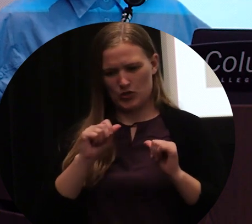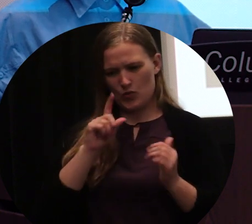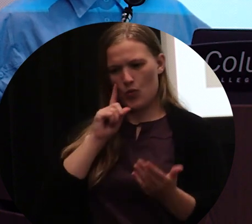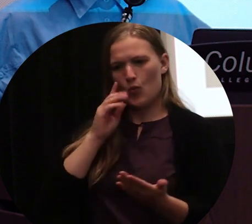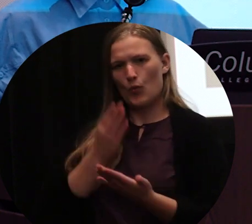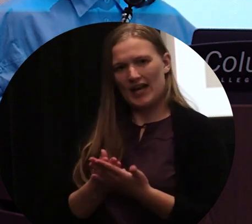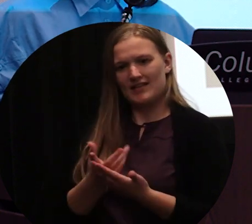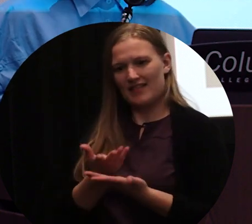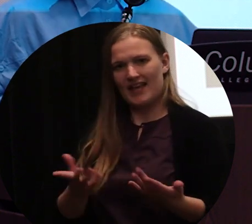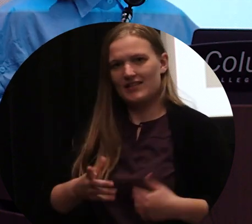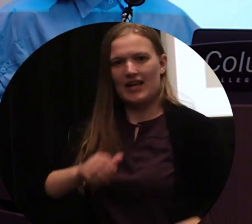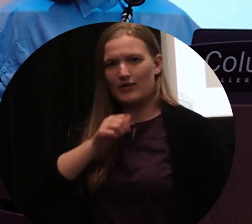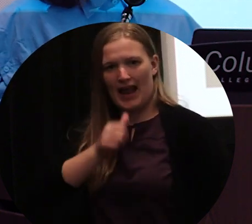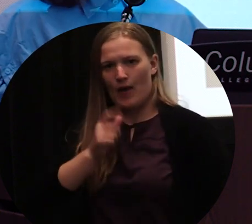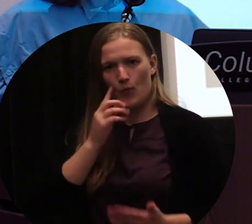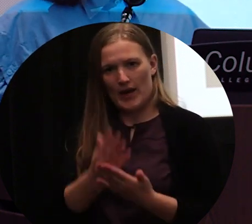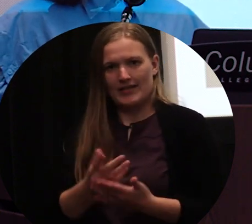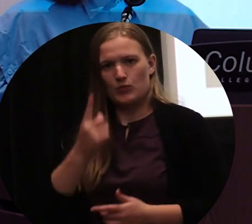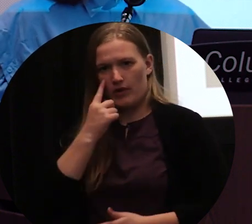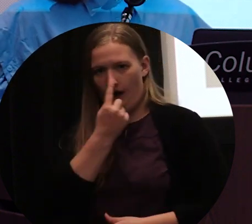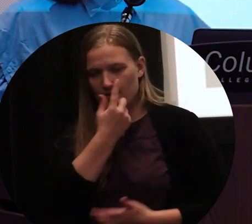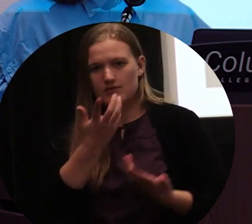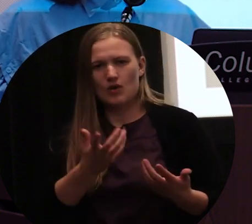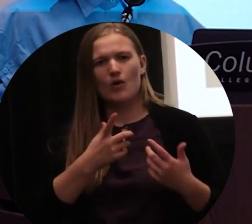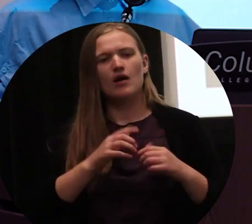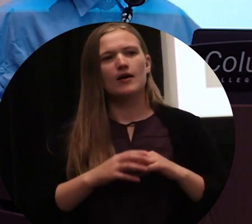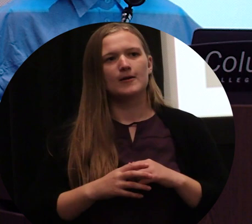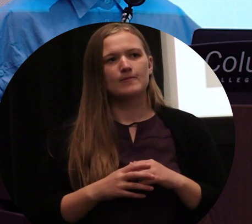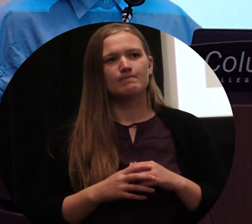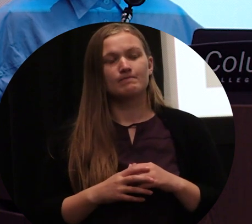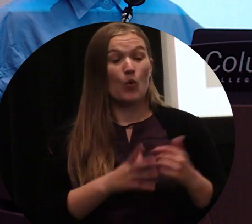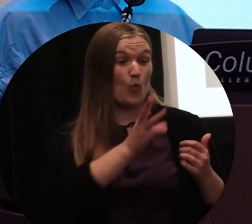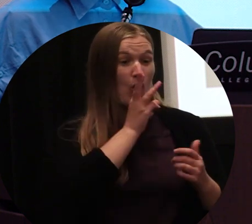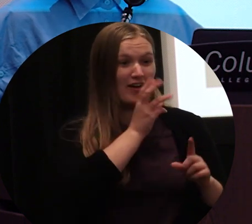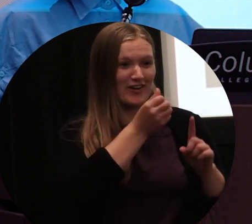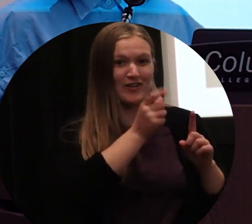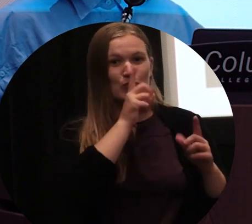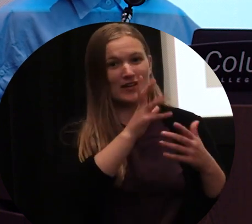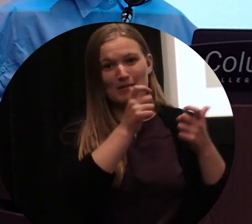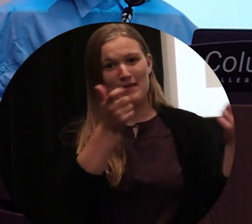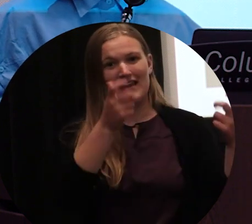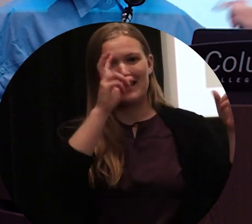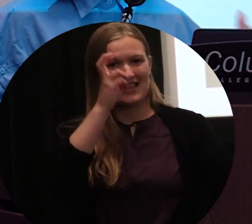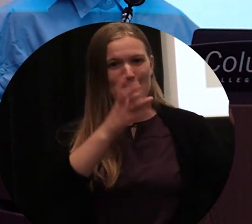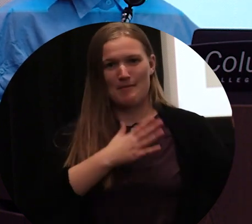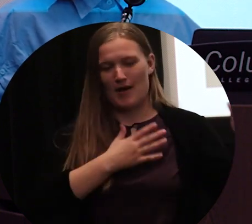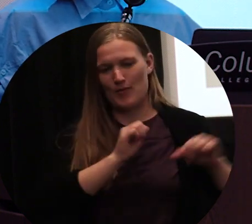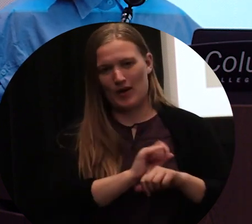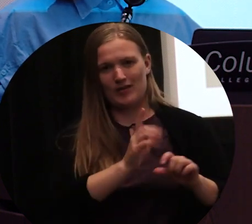navigating all of these concepts. And so also water being such a big theme in my work previously.